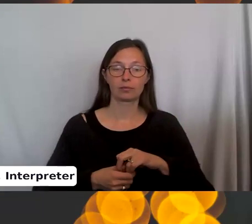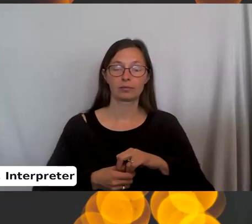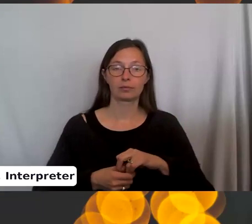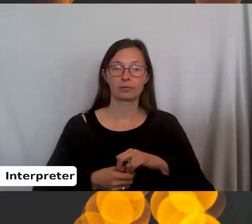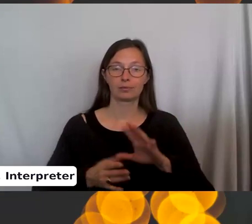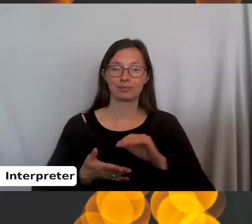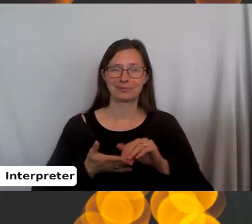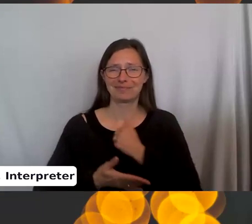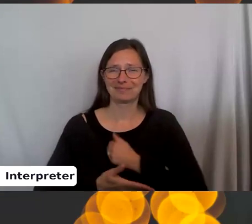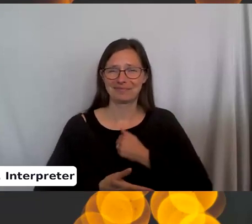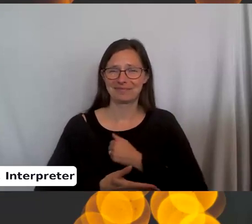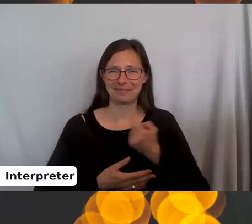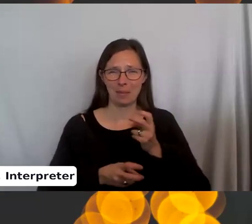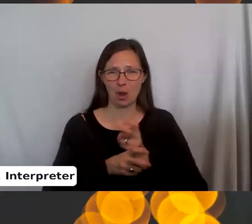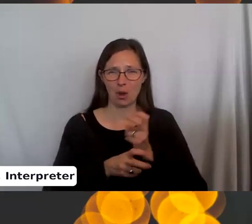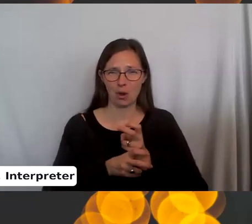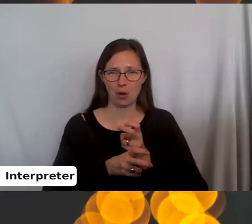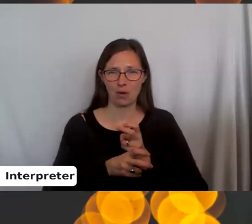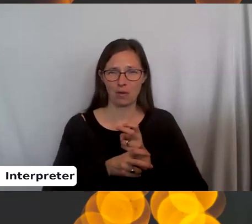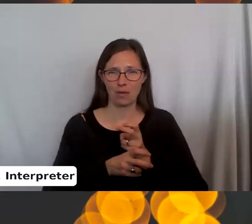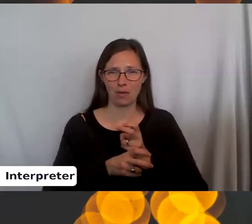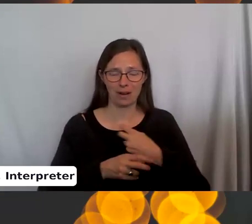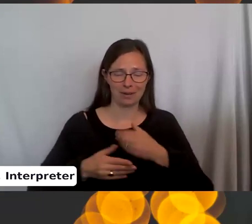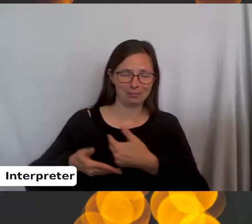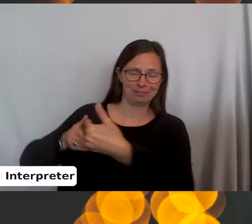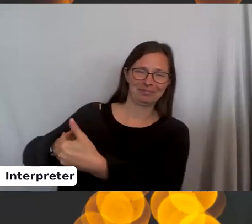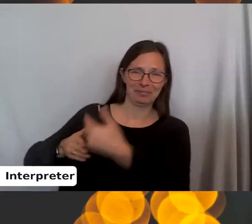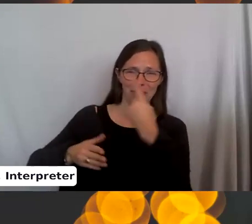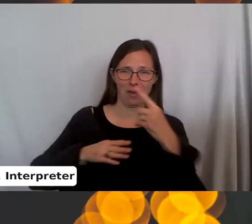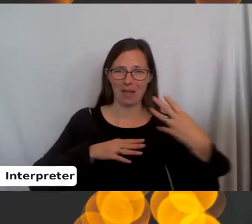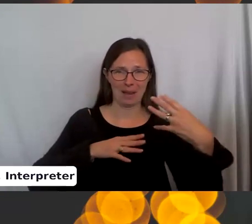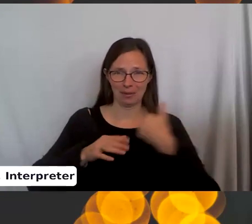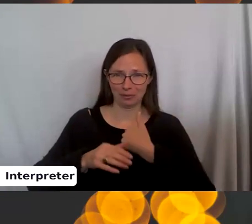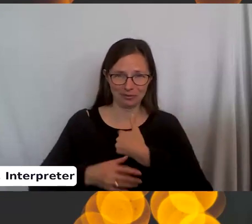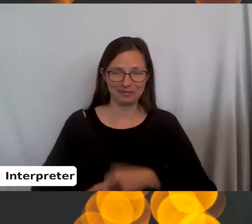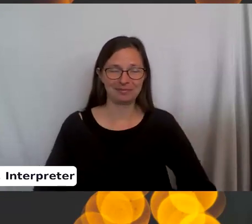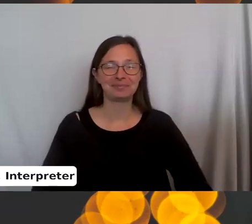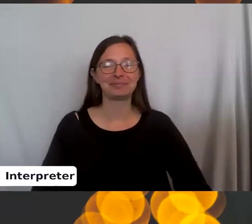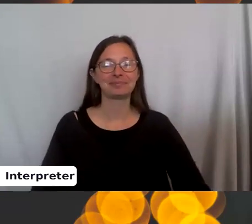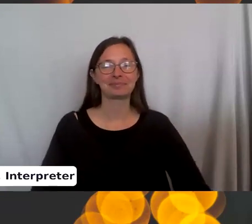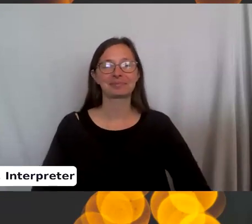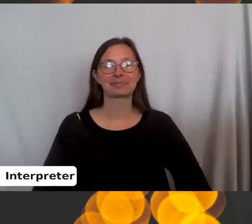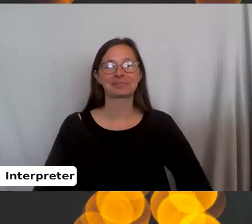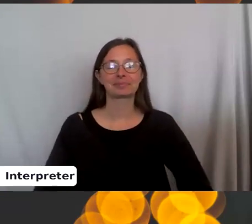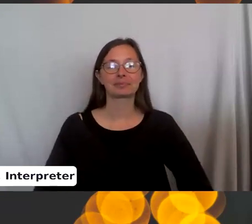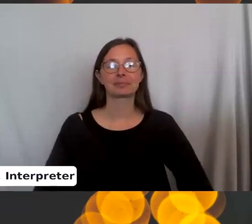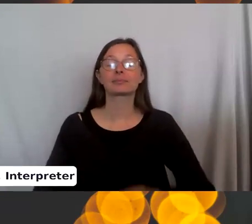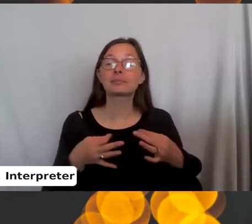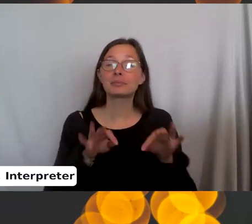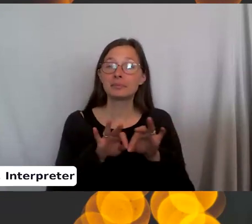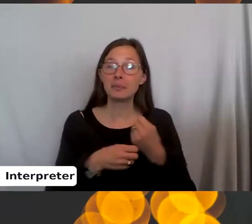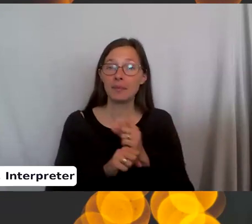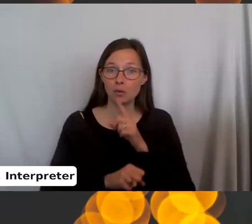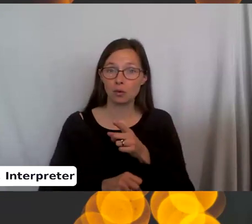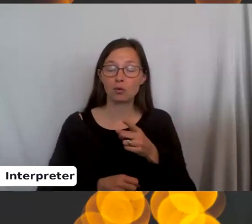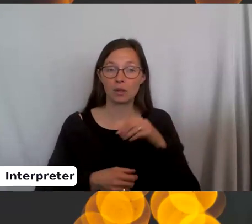Sorry. It's a little hard to do from behind the camera. Okay. So make sure you are just